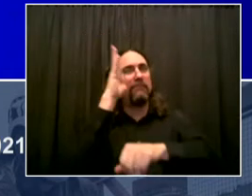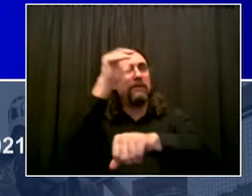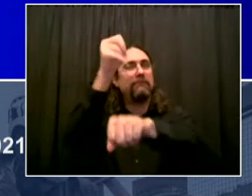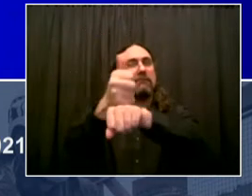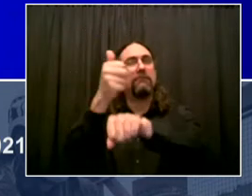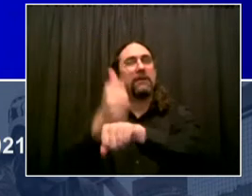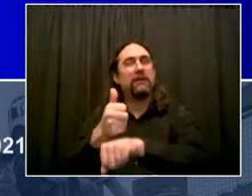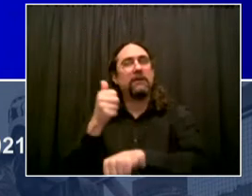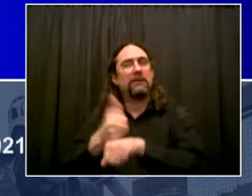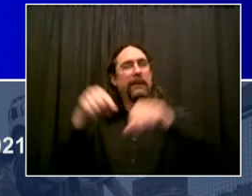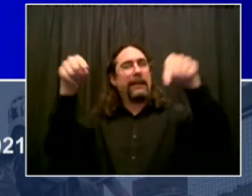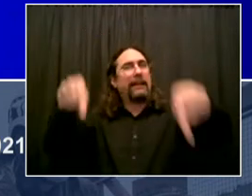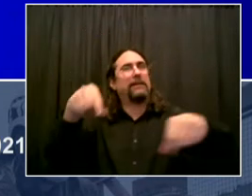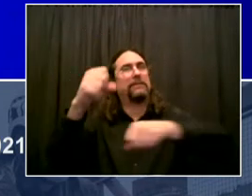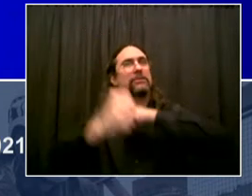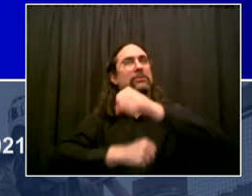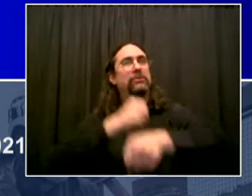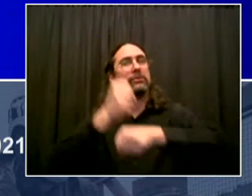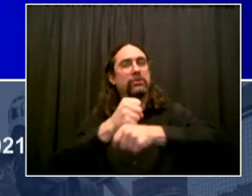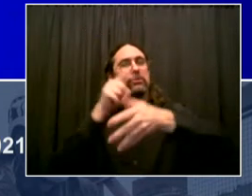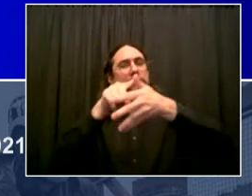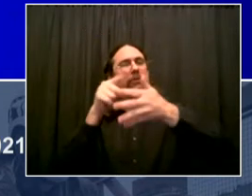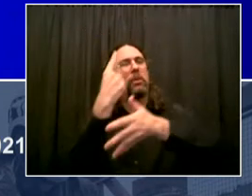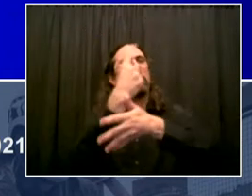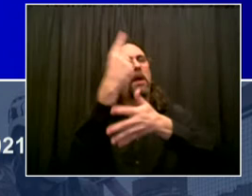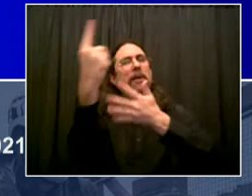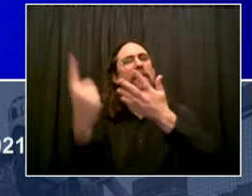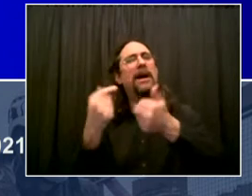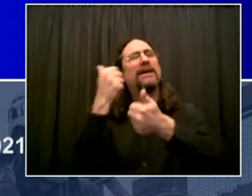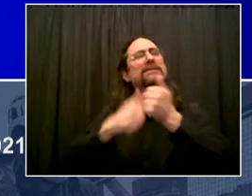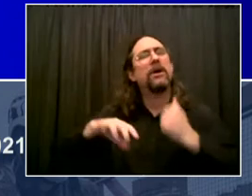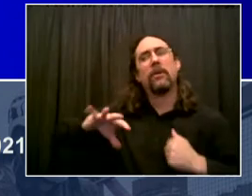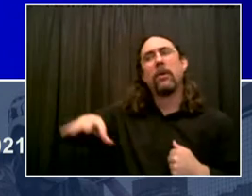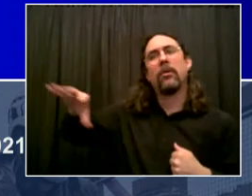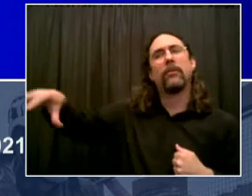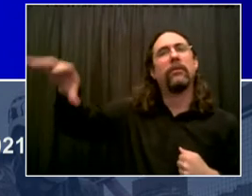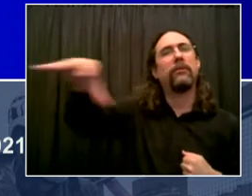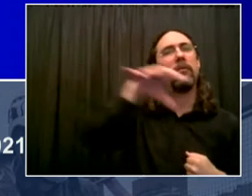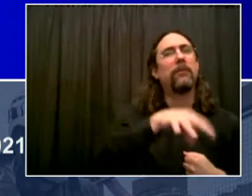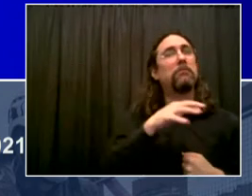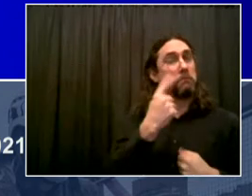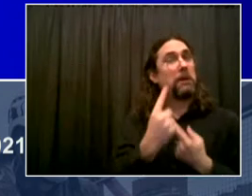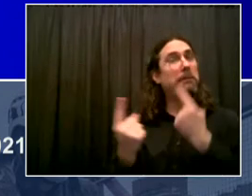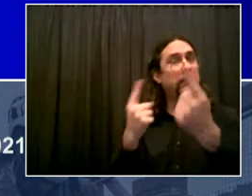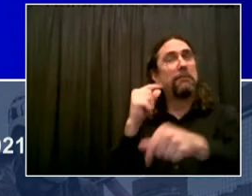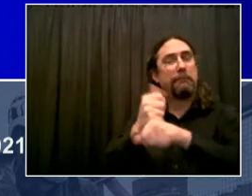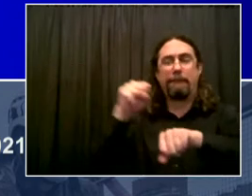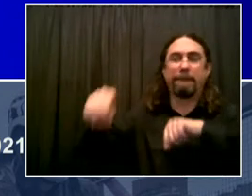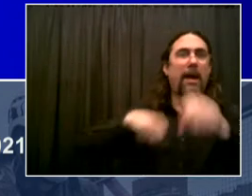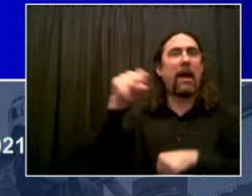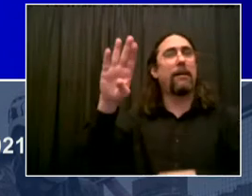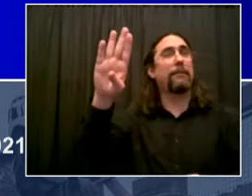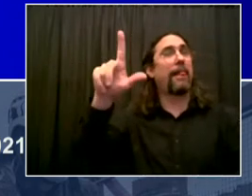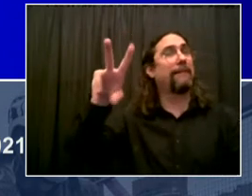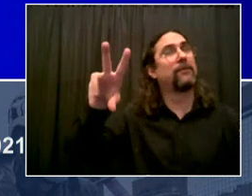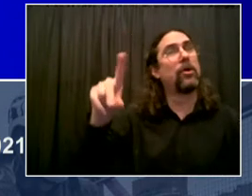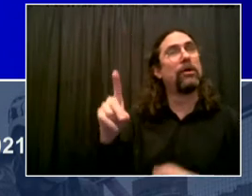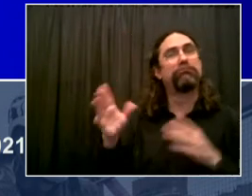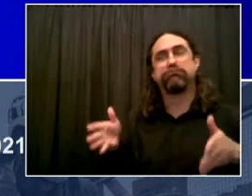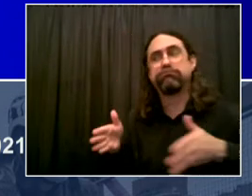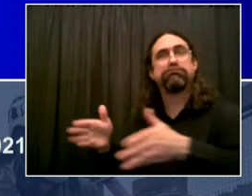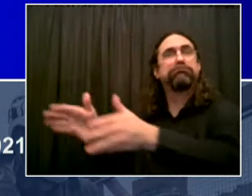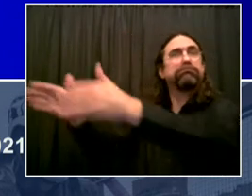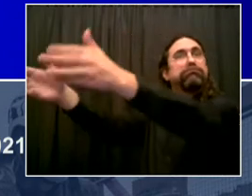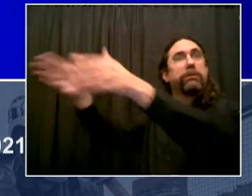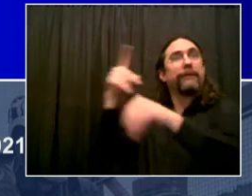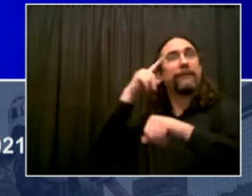where I lived in a dorm for several years at NYU. Of course, that's in lower Manhattan. And Netherland Avenue on